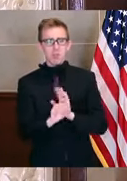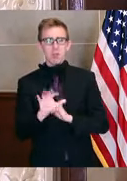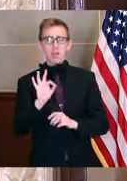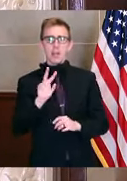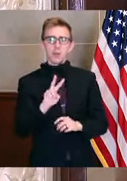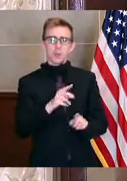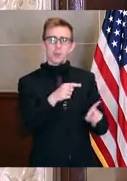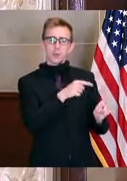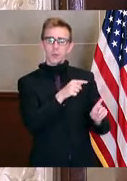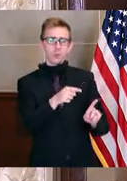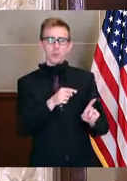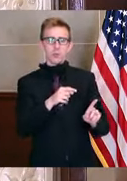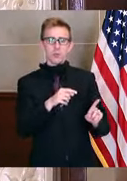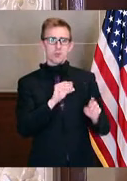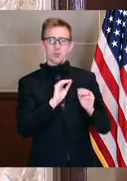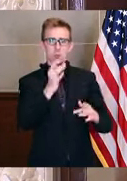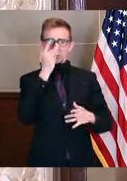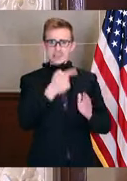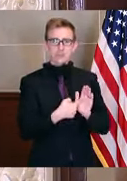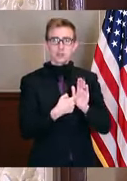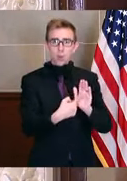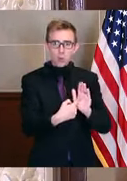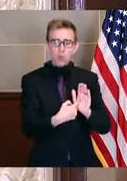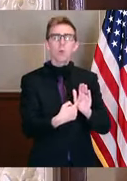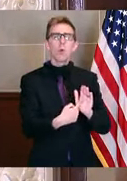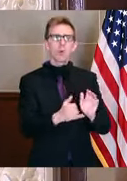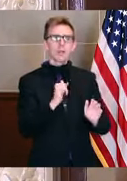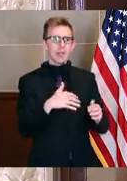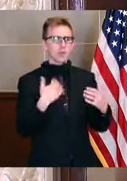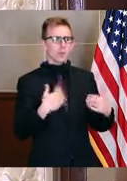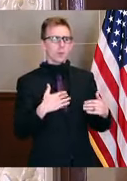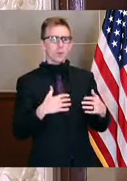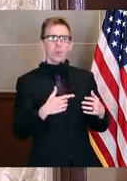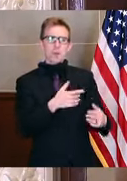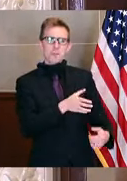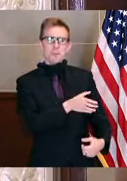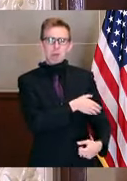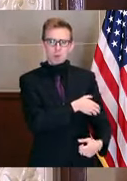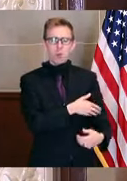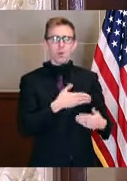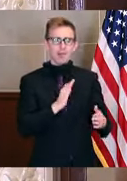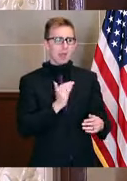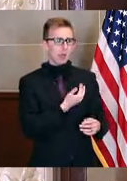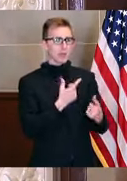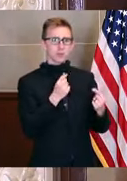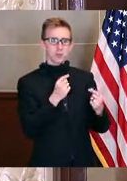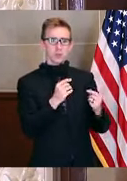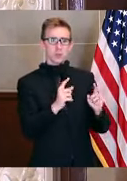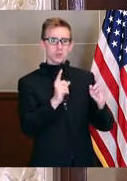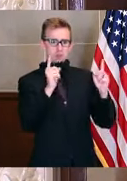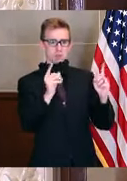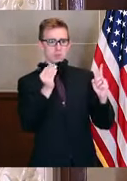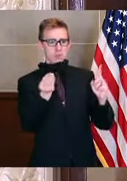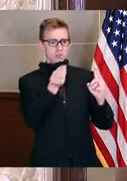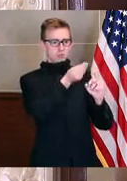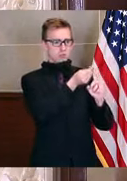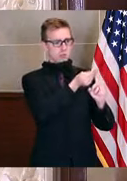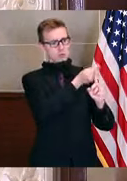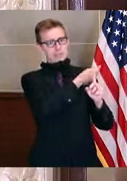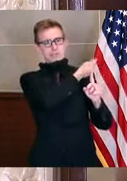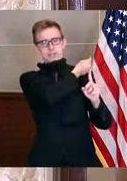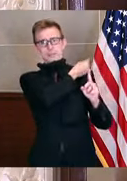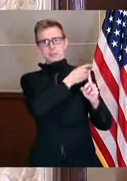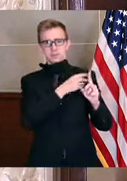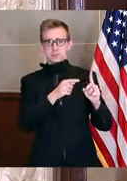asymptomatic people already. And that gives us a tremendous power to go into contact tracing and isolate that. I